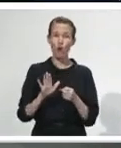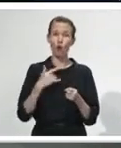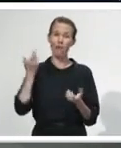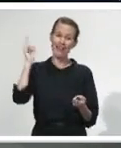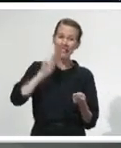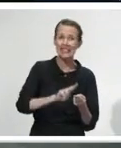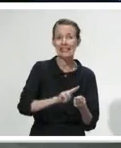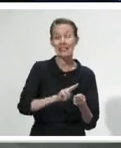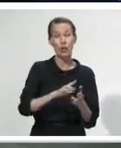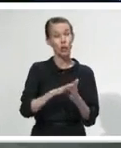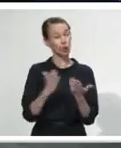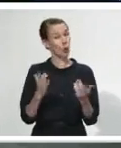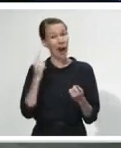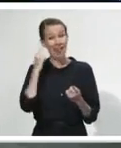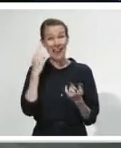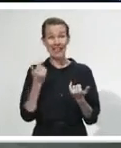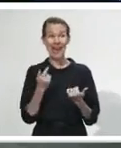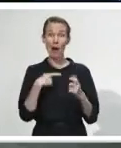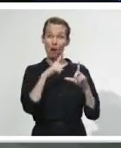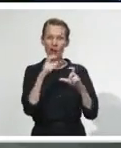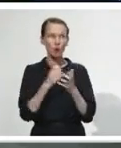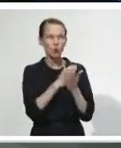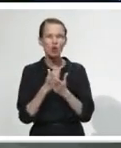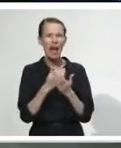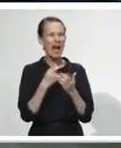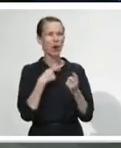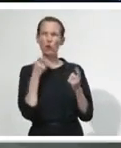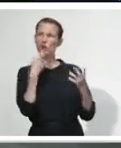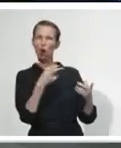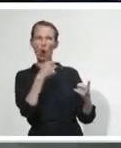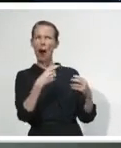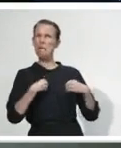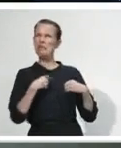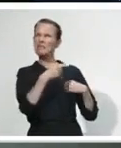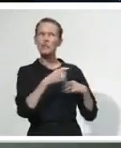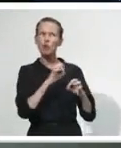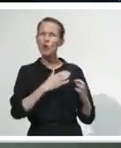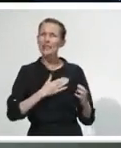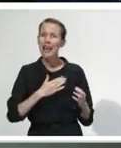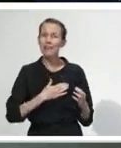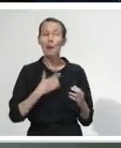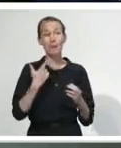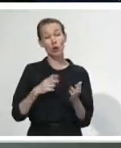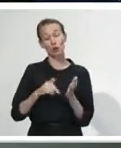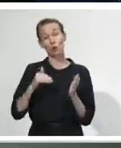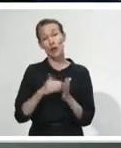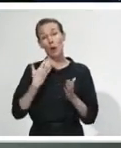saying, actually, we're doing Albert, we want you to as well. Let's make sure that we're doing everything we can, not to let the side down.